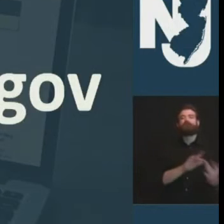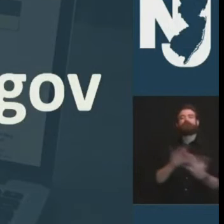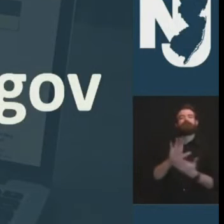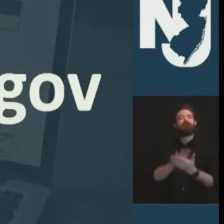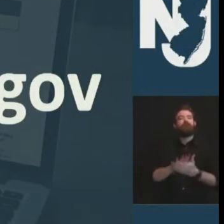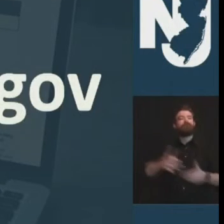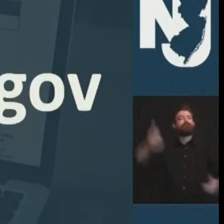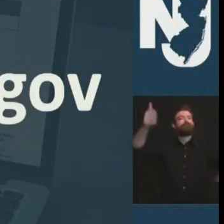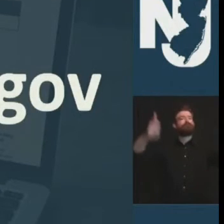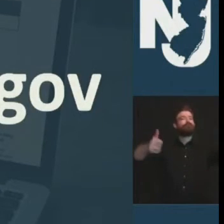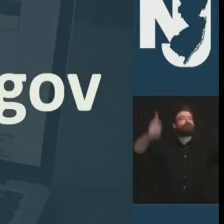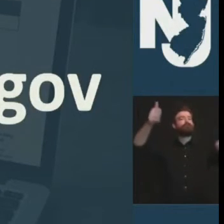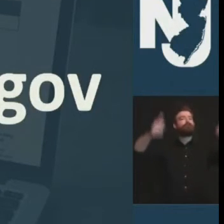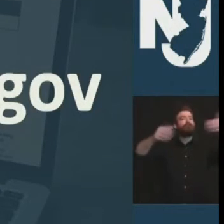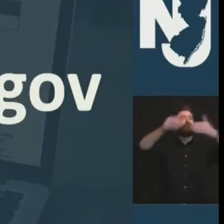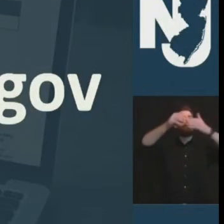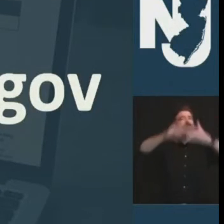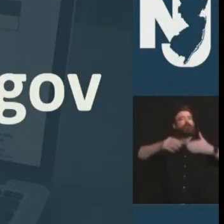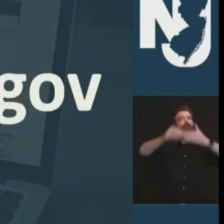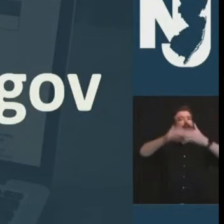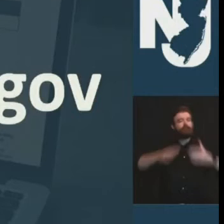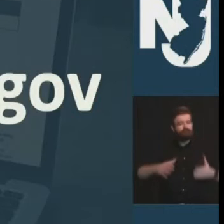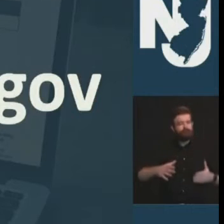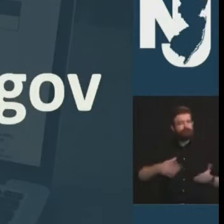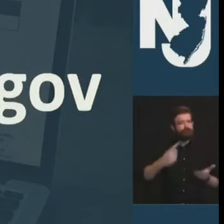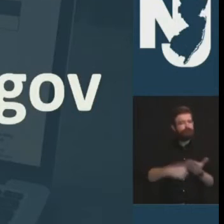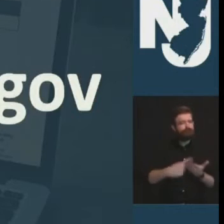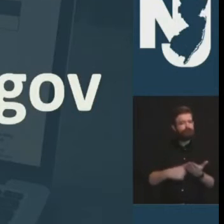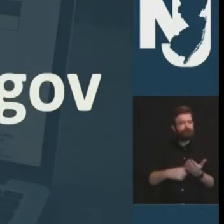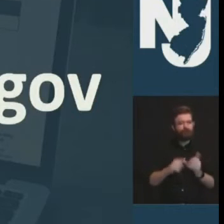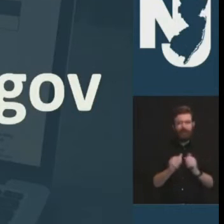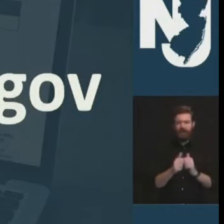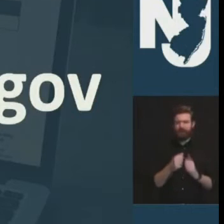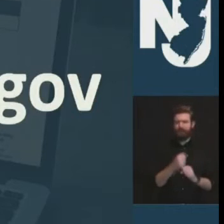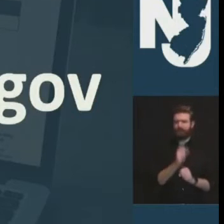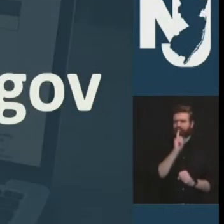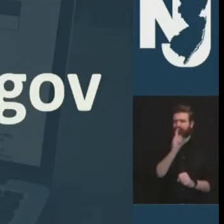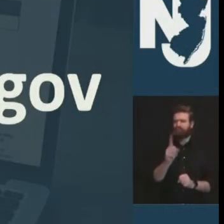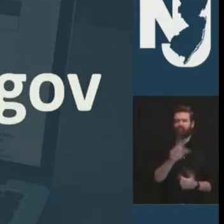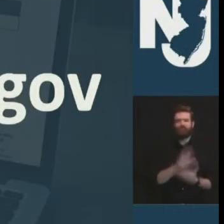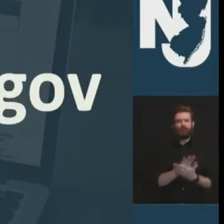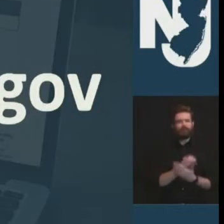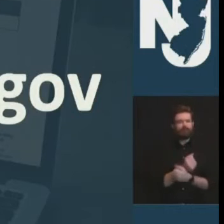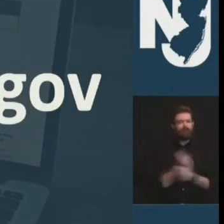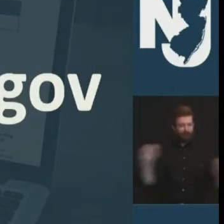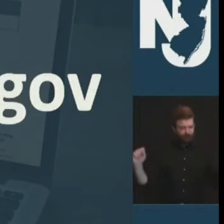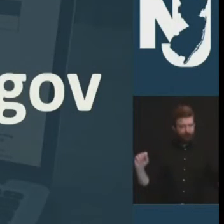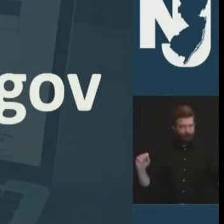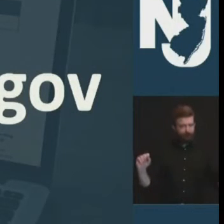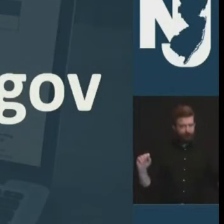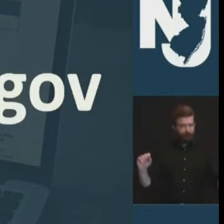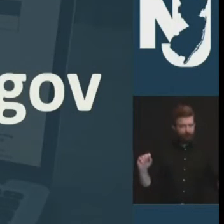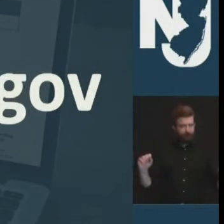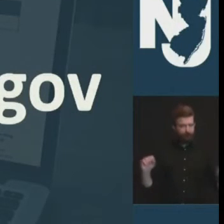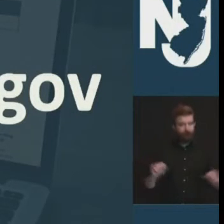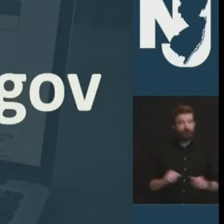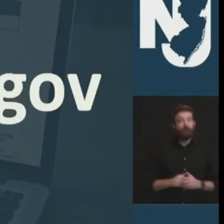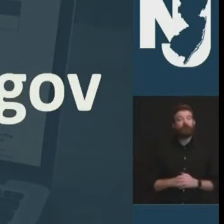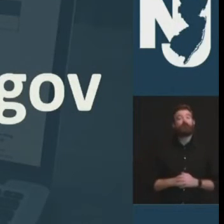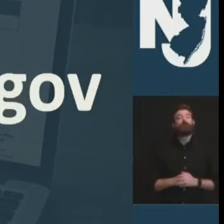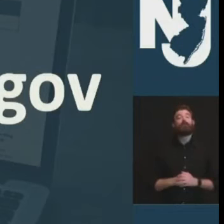safe places for our educational communities remember we have said as of wednesday 50 odd